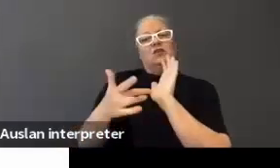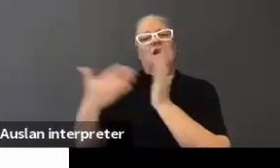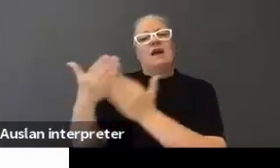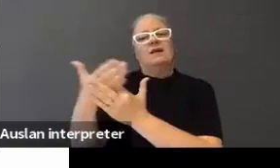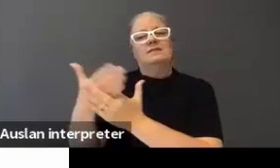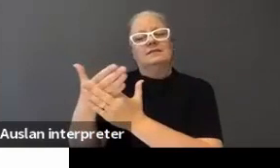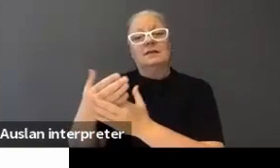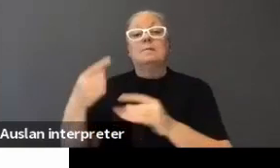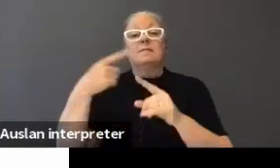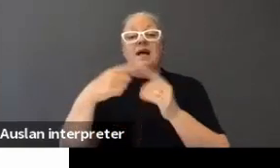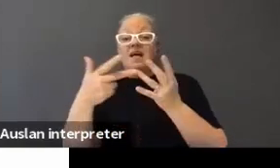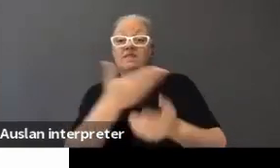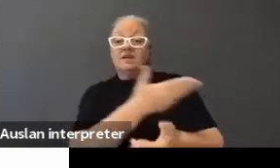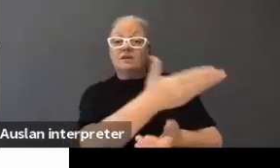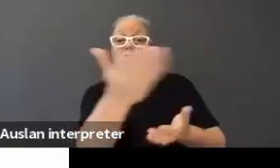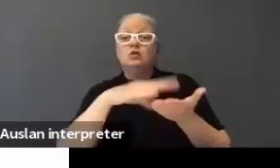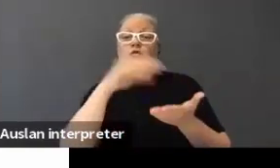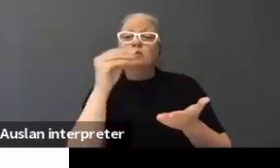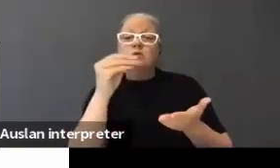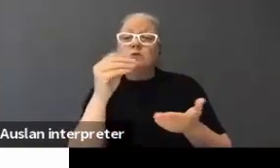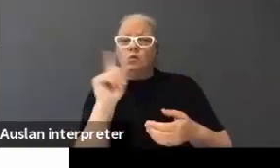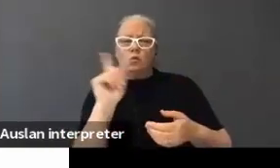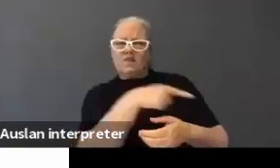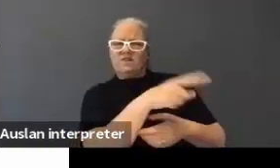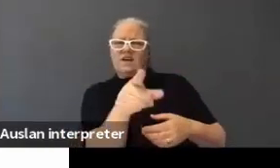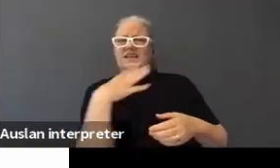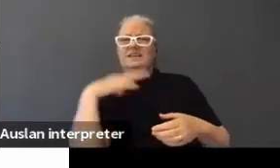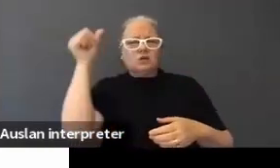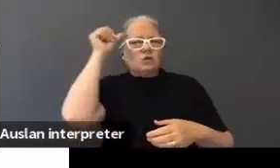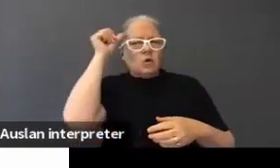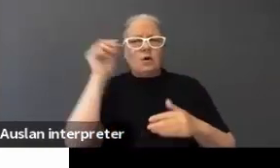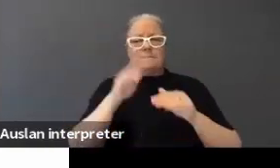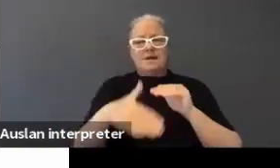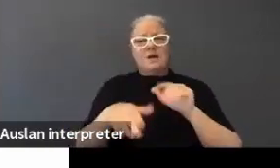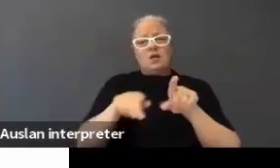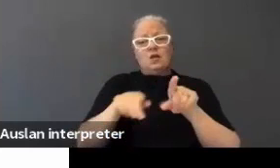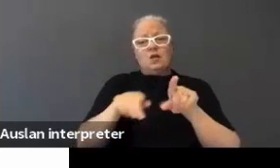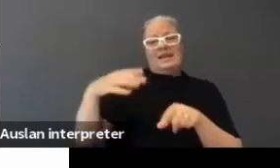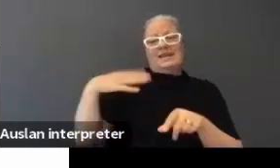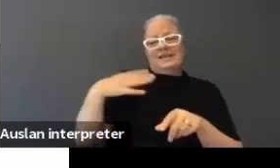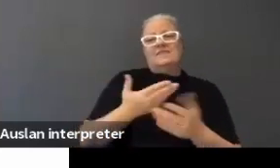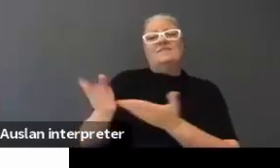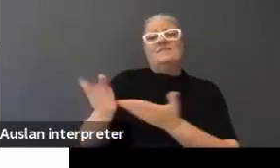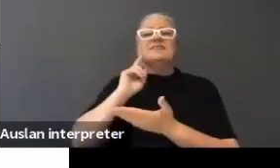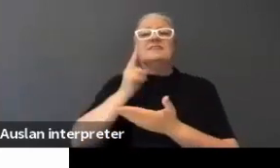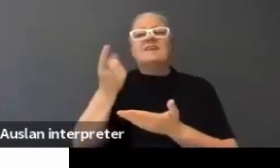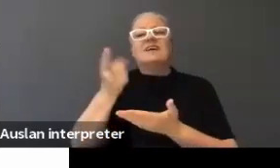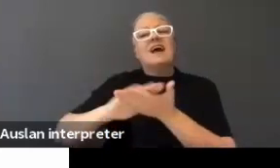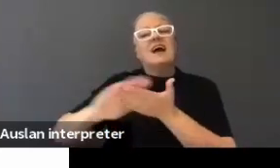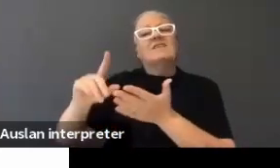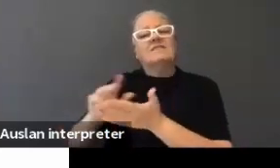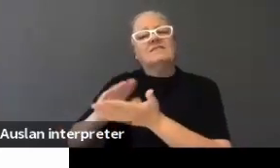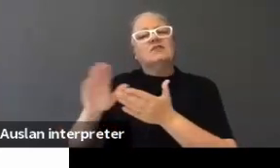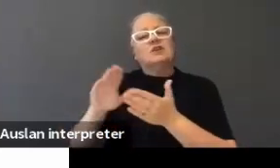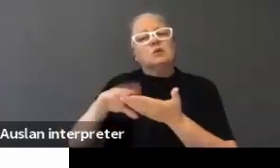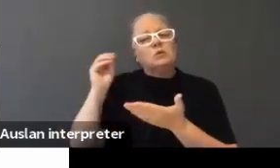the other students in the class, what do they need to know about the learning needs of your deaf and hard of hearing students as well? So,